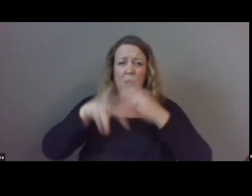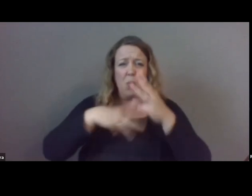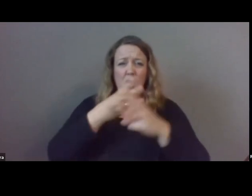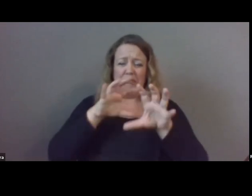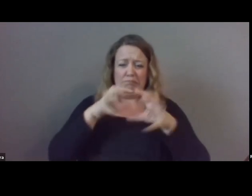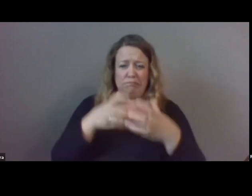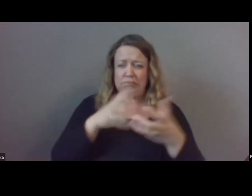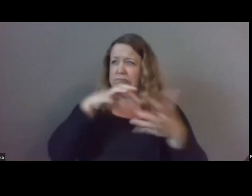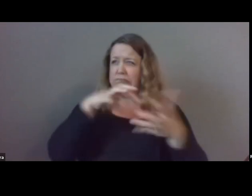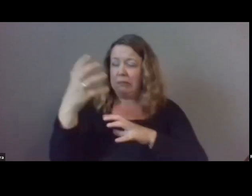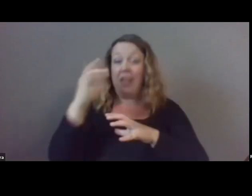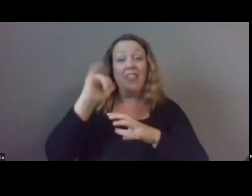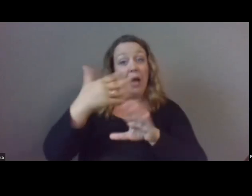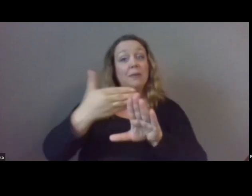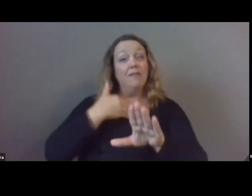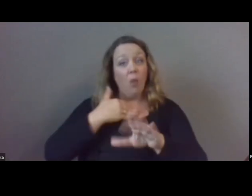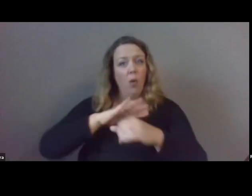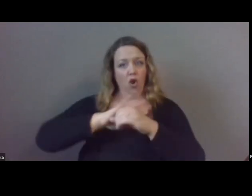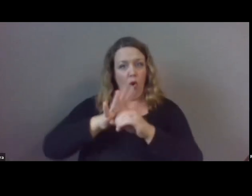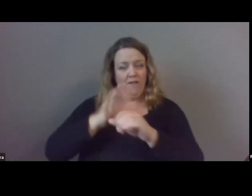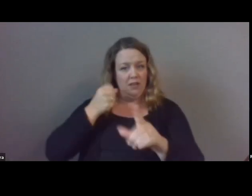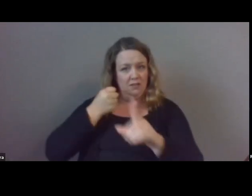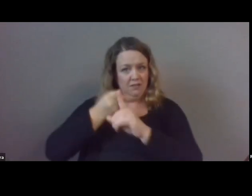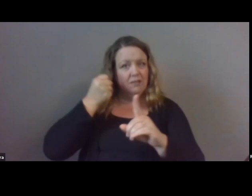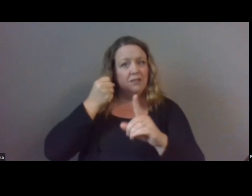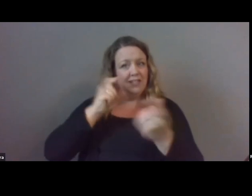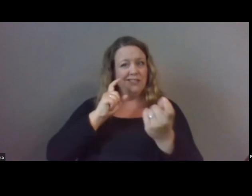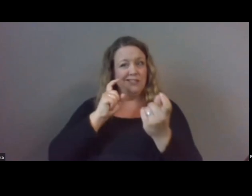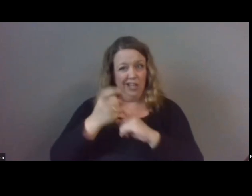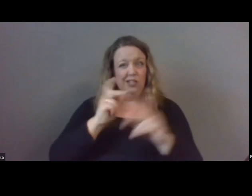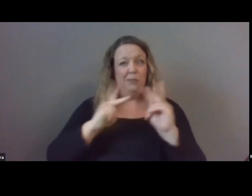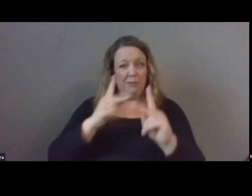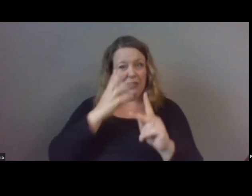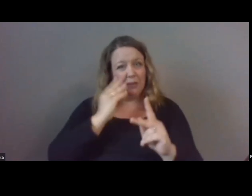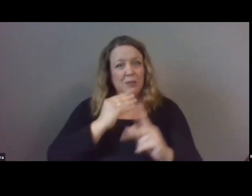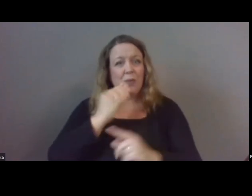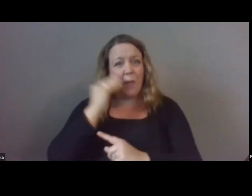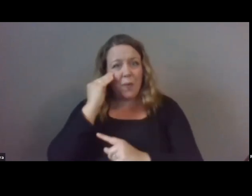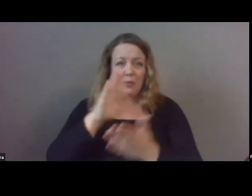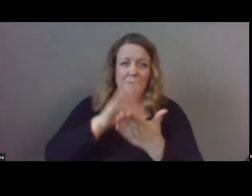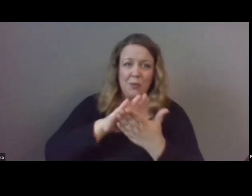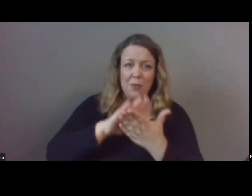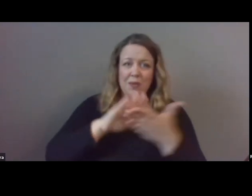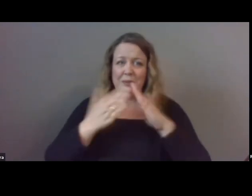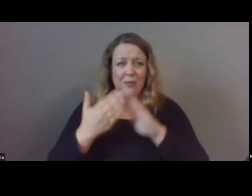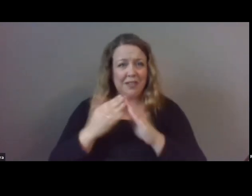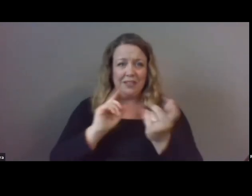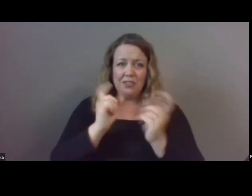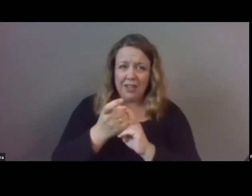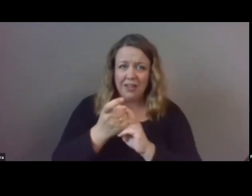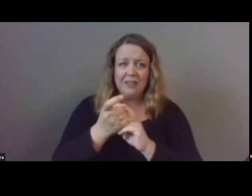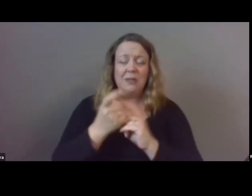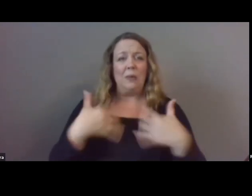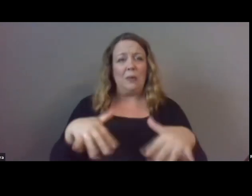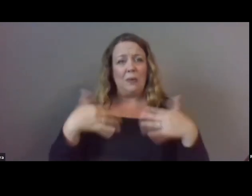before COVID-19 dramatically altered young people's experiences at home, at school, and in their communities. So now we're